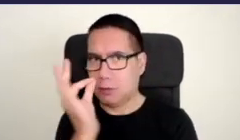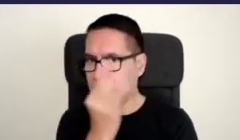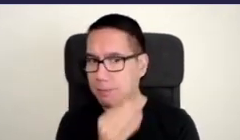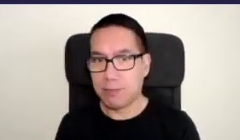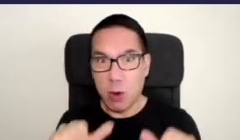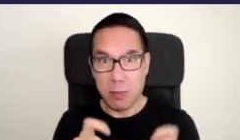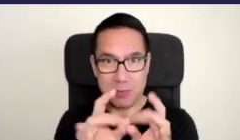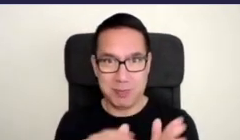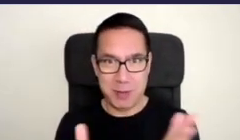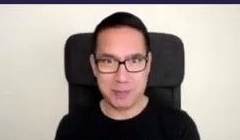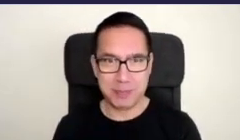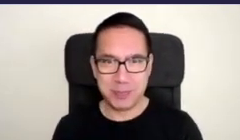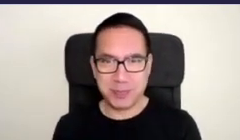going